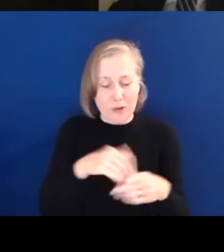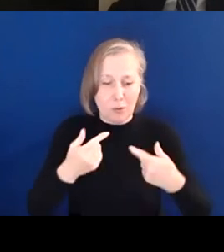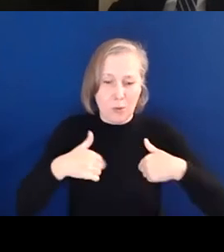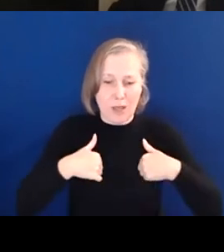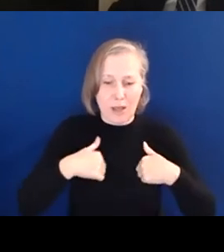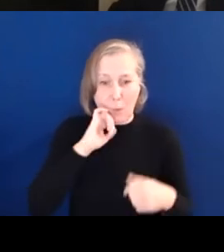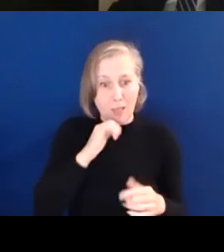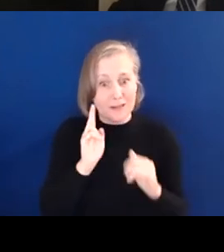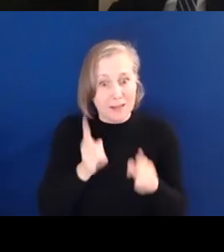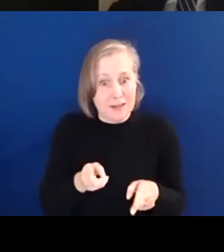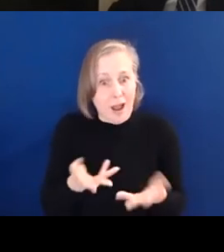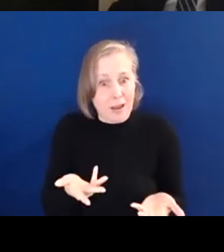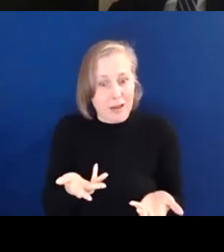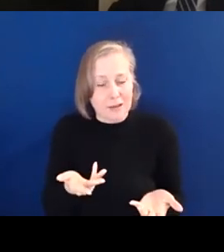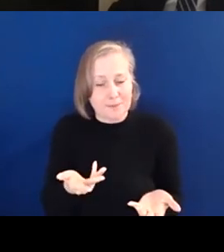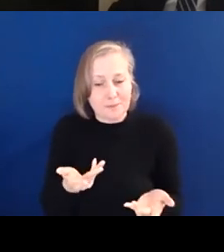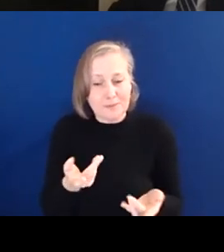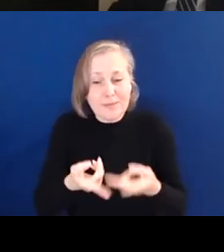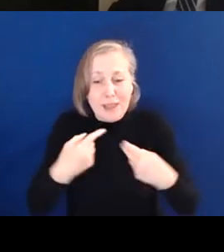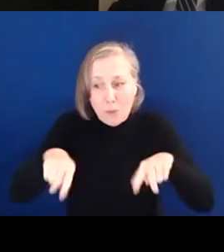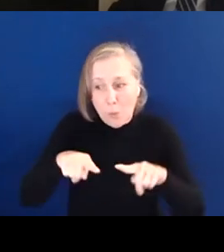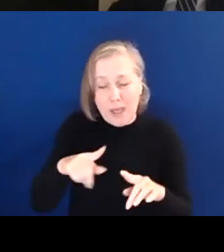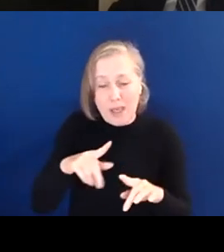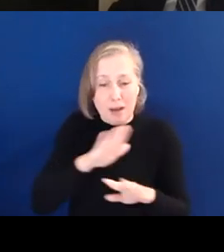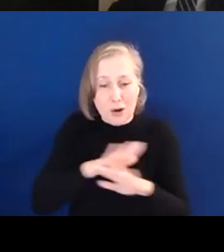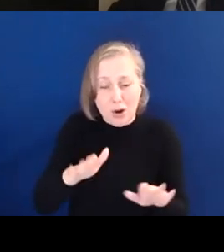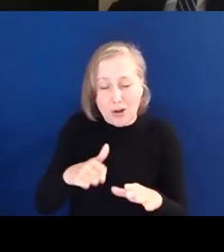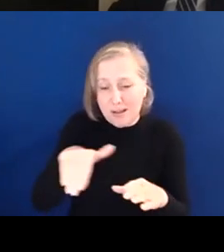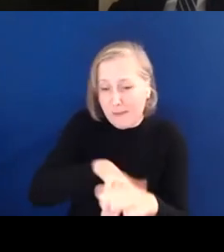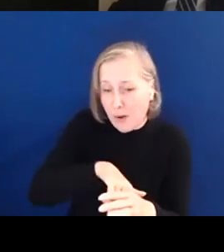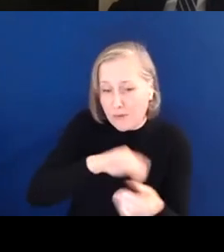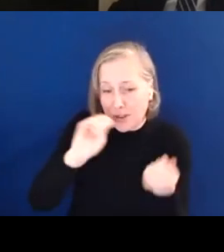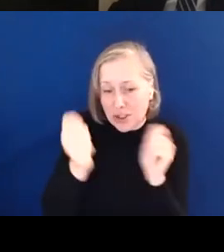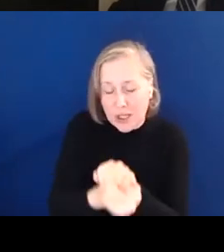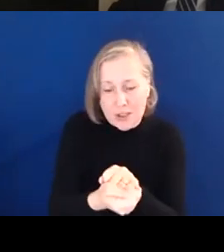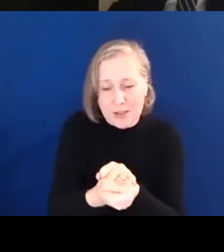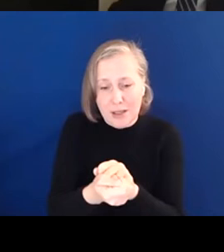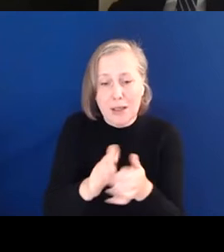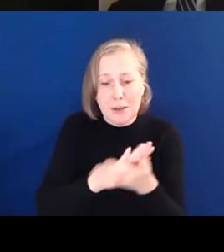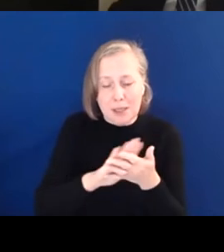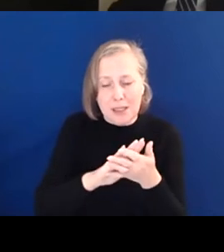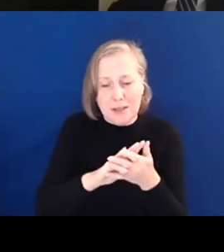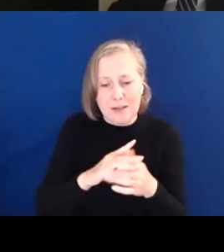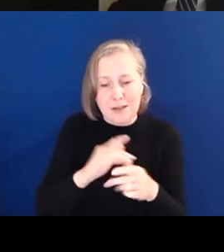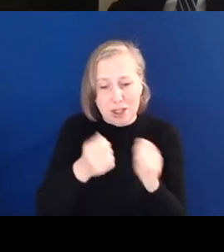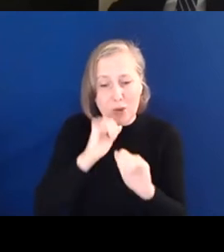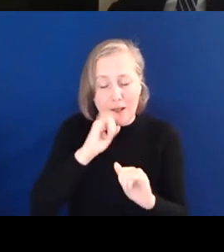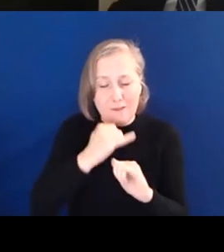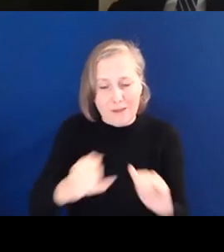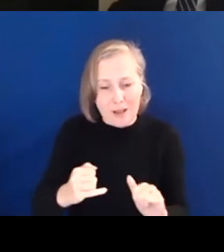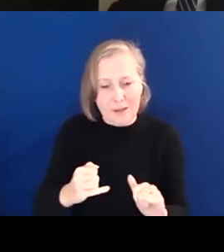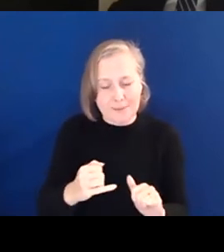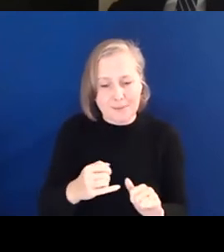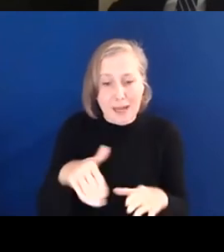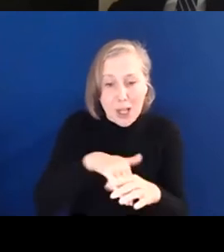die. If disabled people are not engaged in the changes that need to happen in our country, then those changes will fail. Include